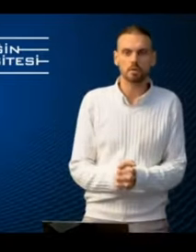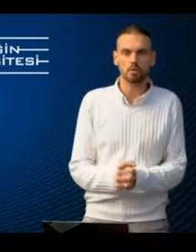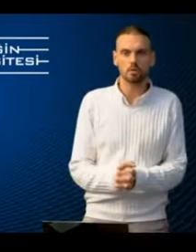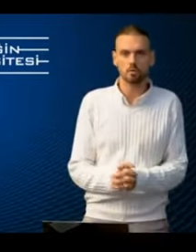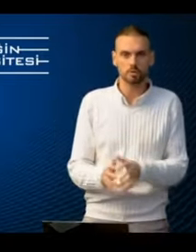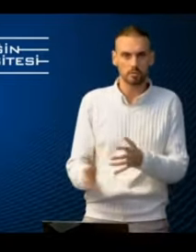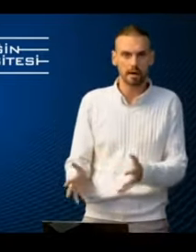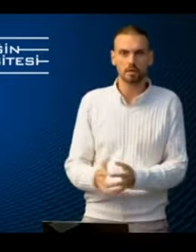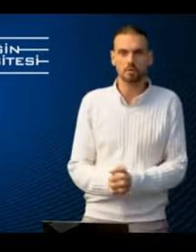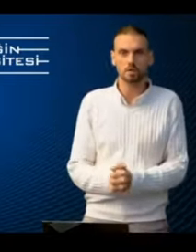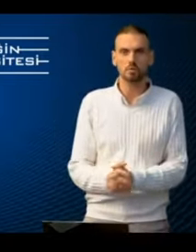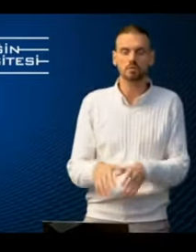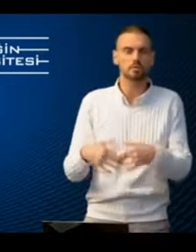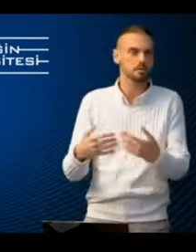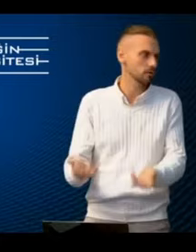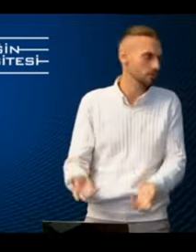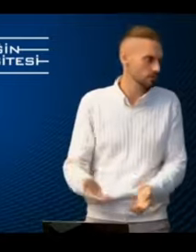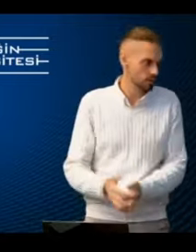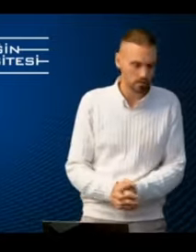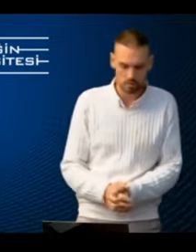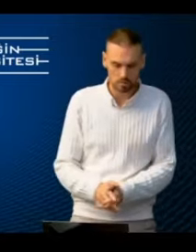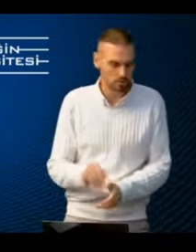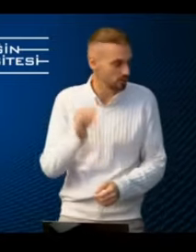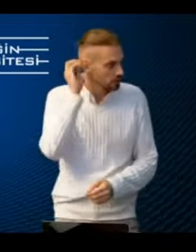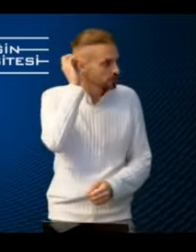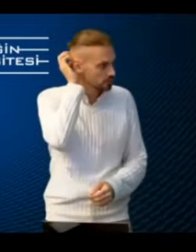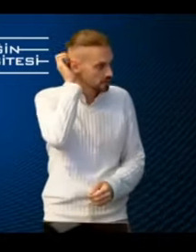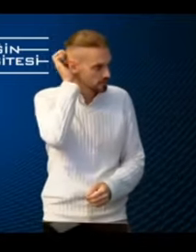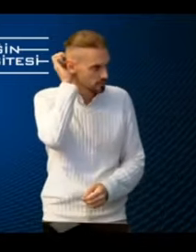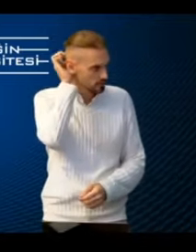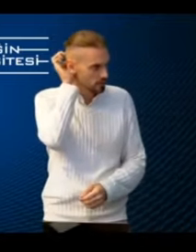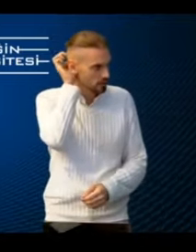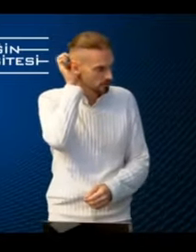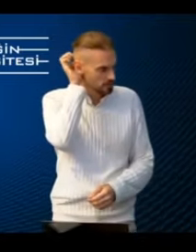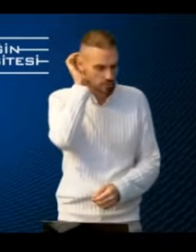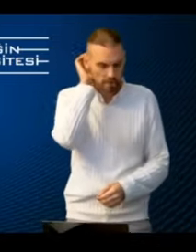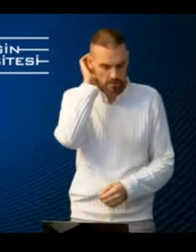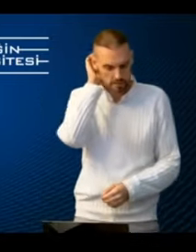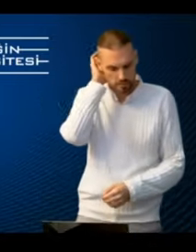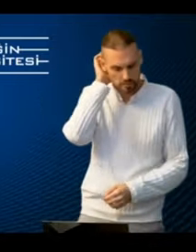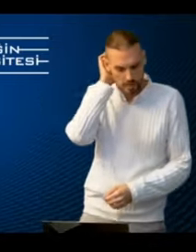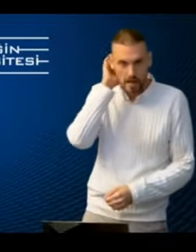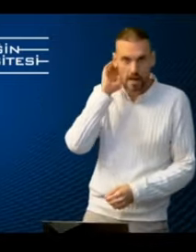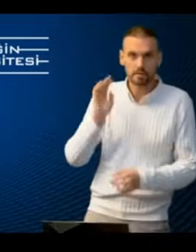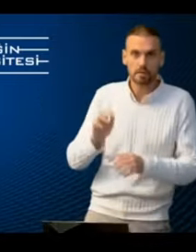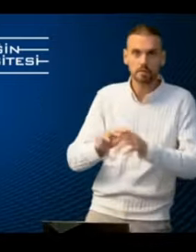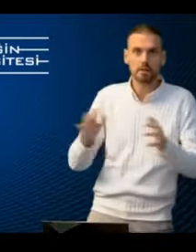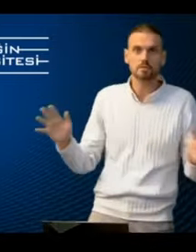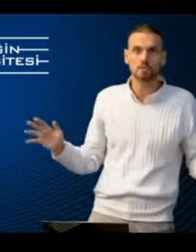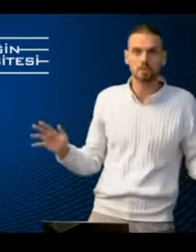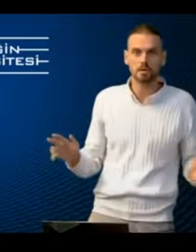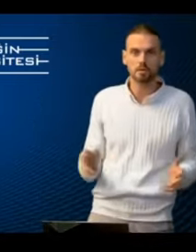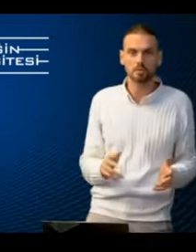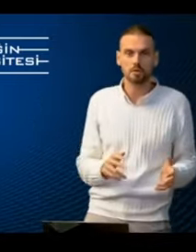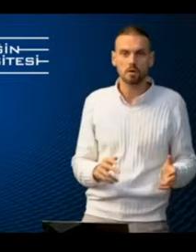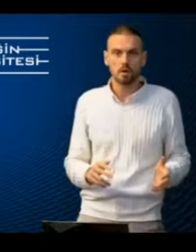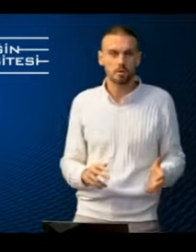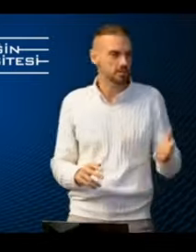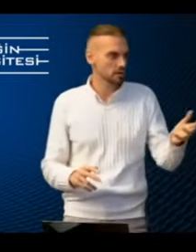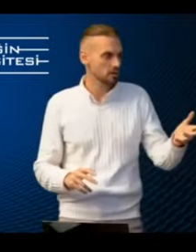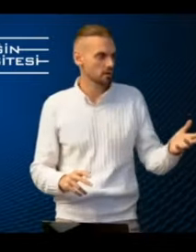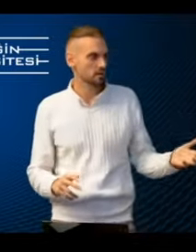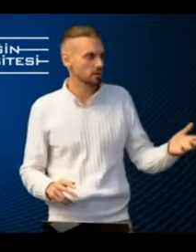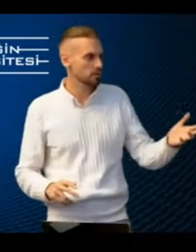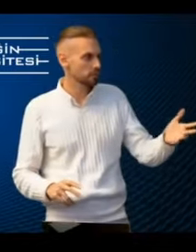equipment or with your baggage, going through the security check and so on. So there are a lot of this, all of this complexity. And then the passenger types, know,